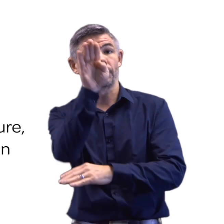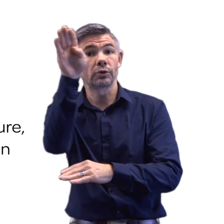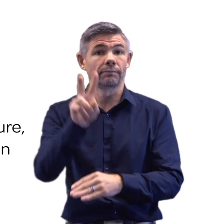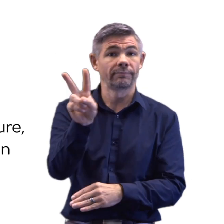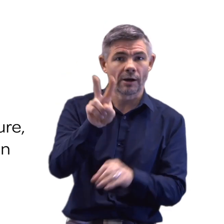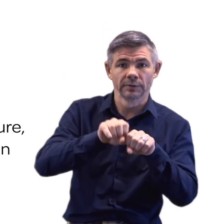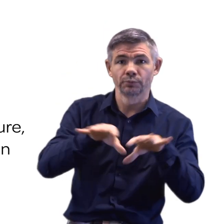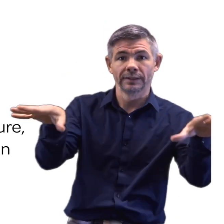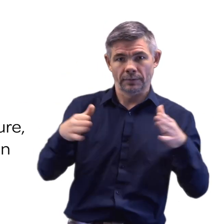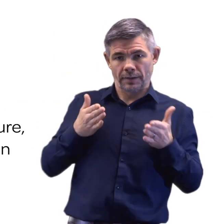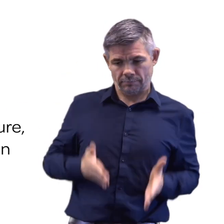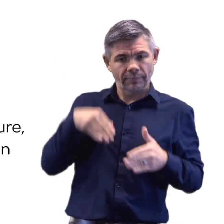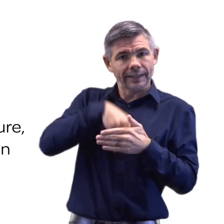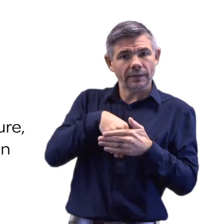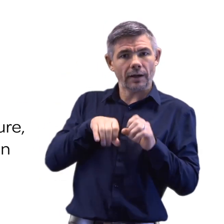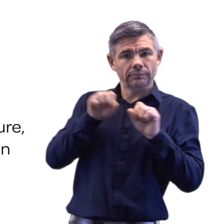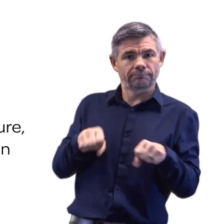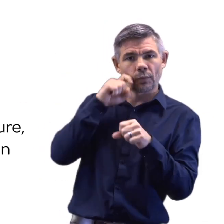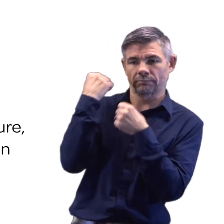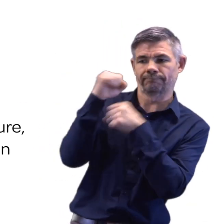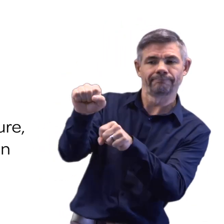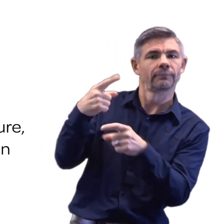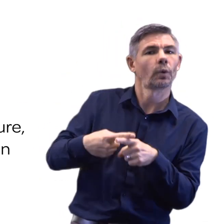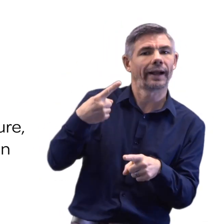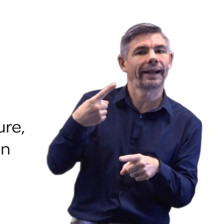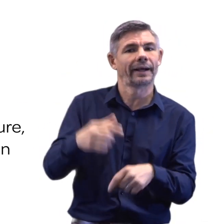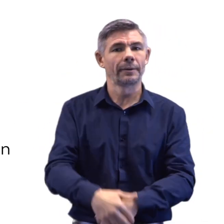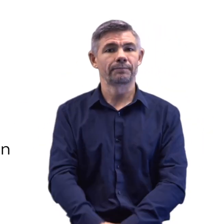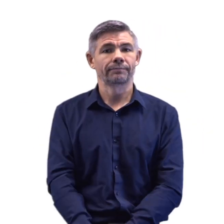future, the immune system will launch an antibody attack immediately.